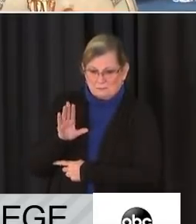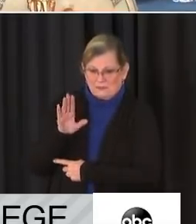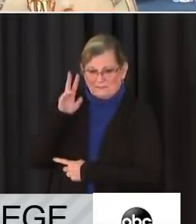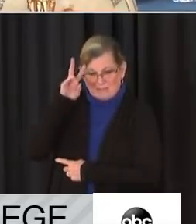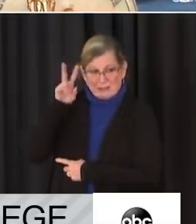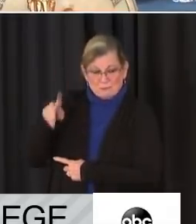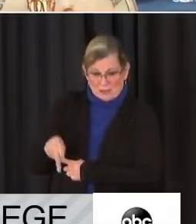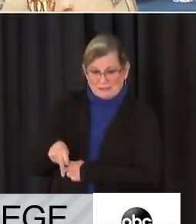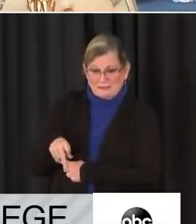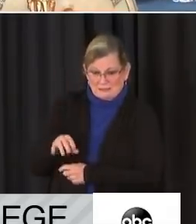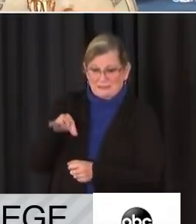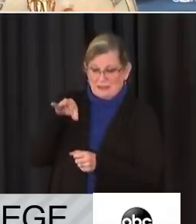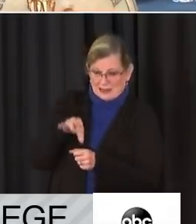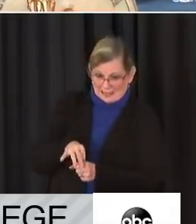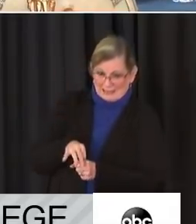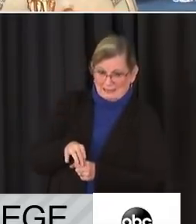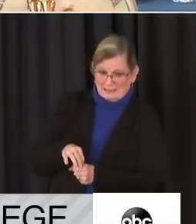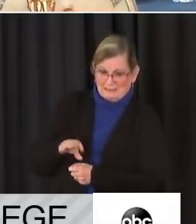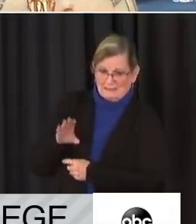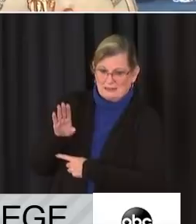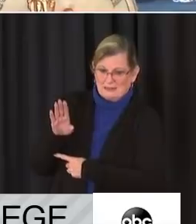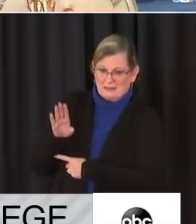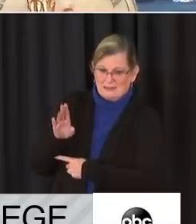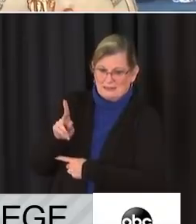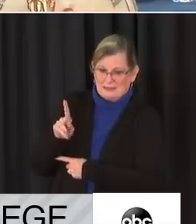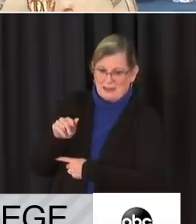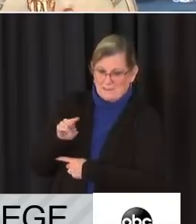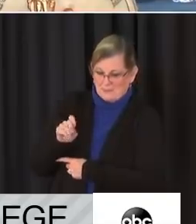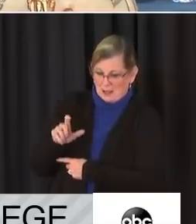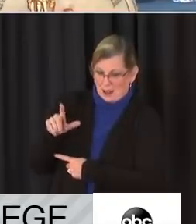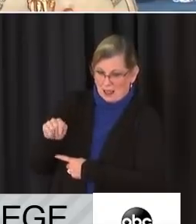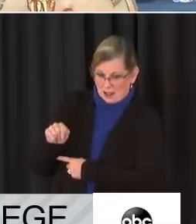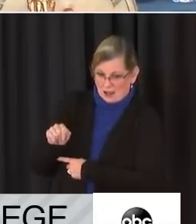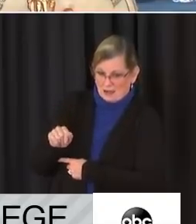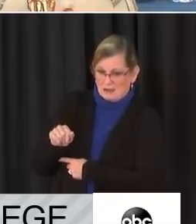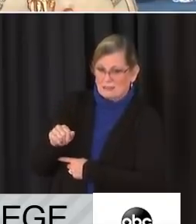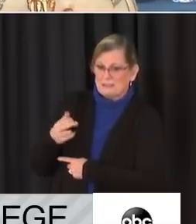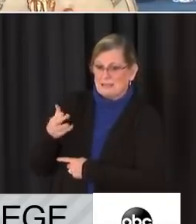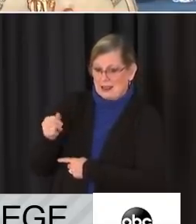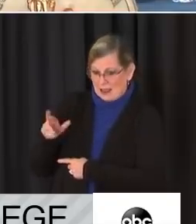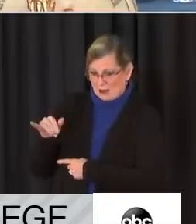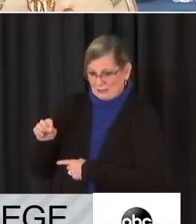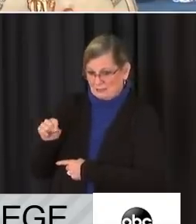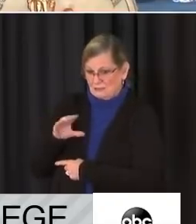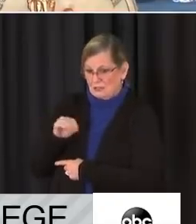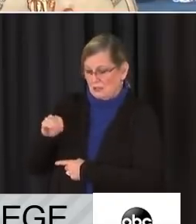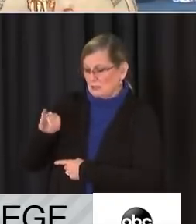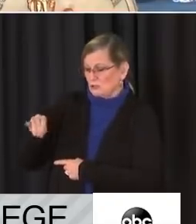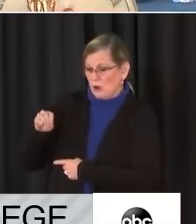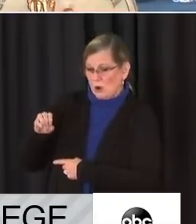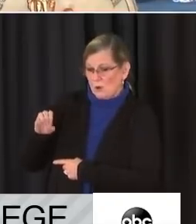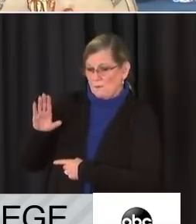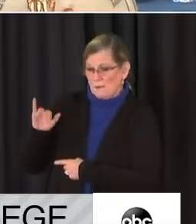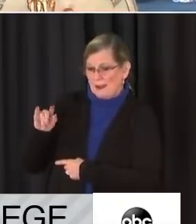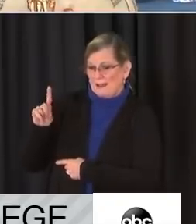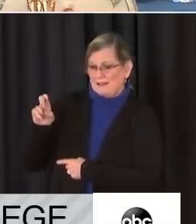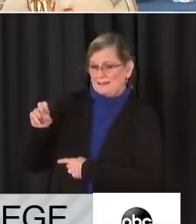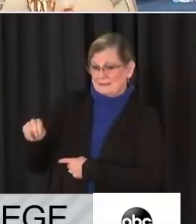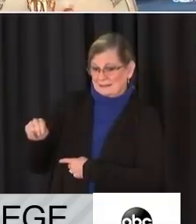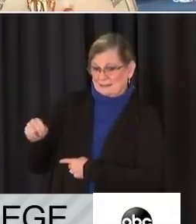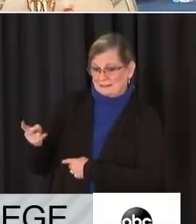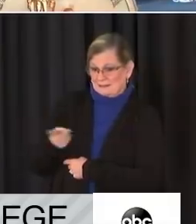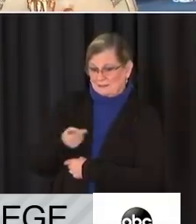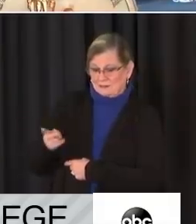is official that certification will, Joe Biden and Kamala Harris will take the oath of office,